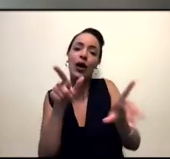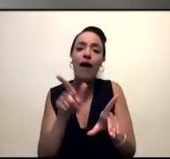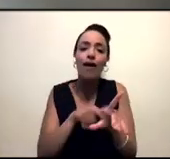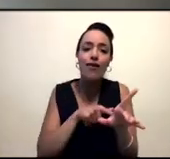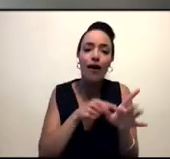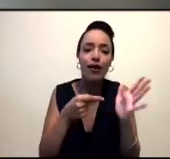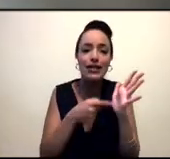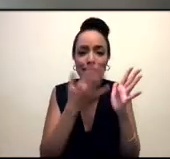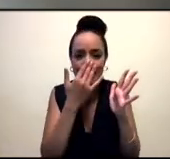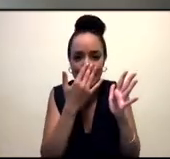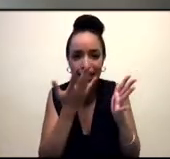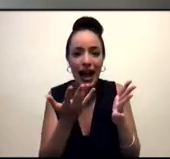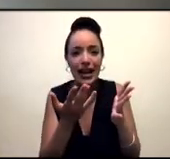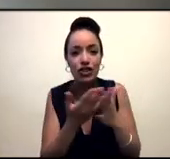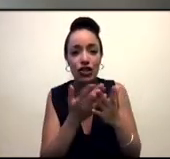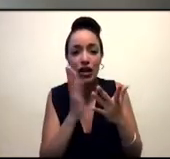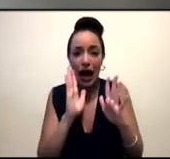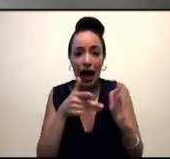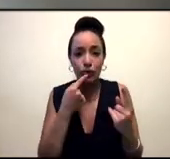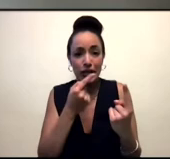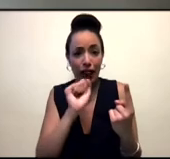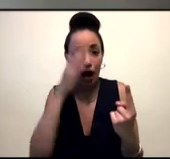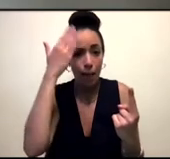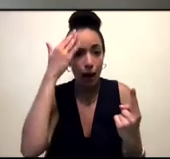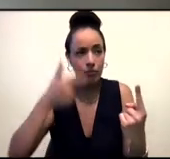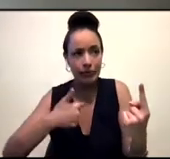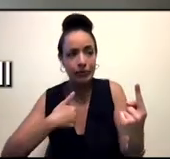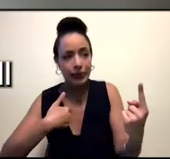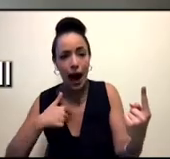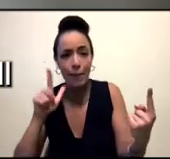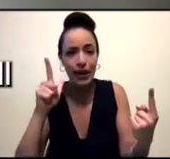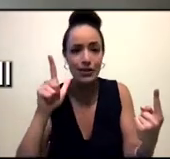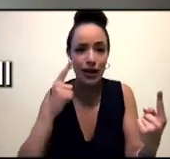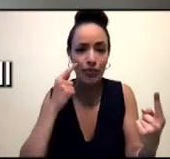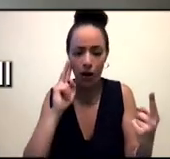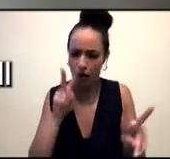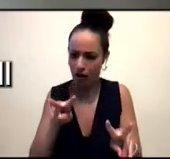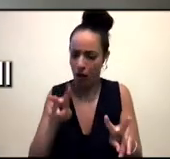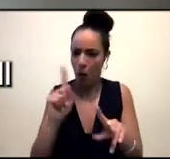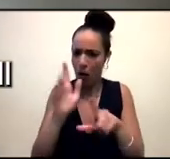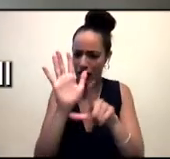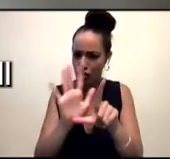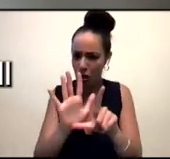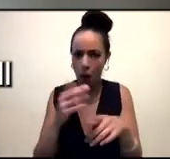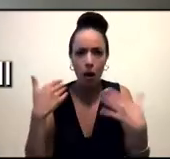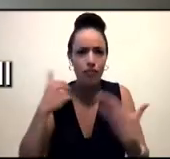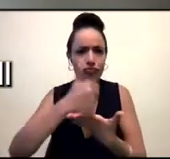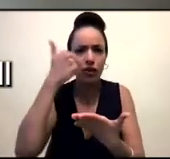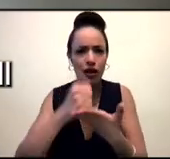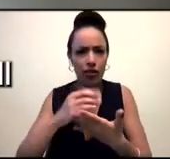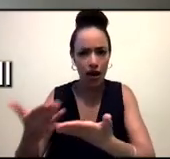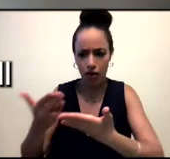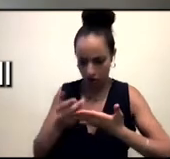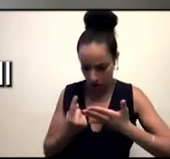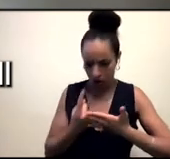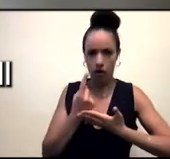Pakistani kind of come out to her mum, and I was like, what is this show? This is just amazing. And then to be given an opportunity to write for that character as well was,